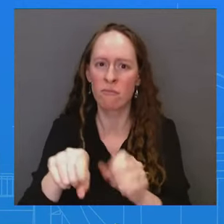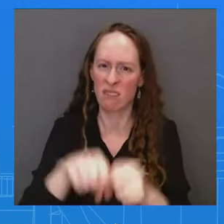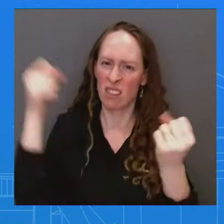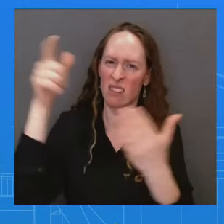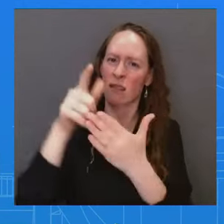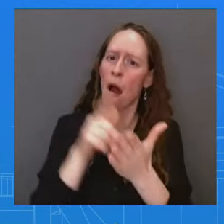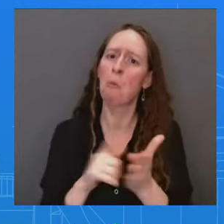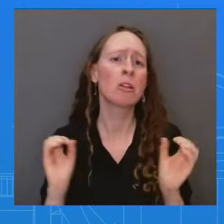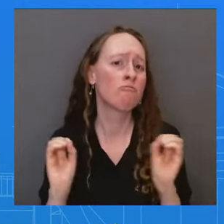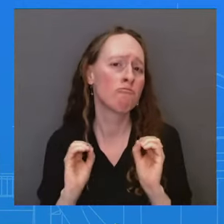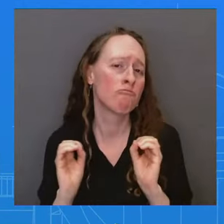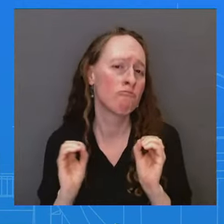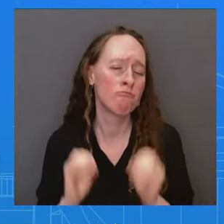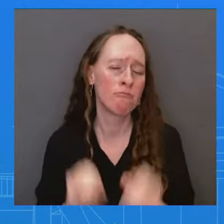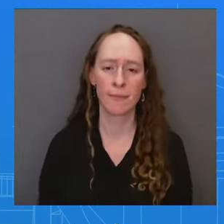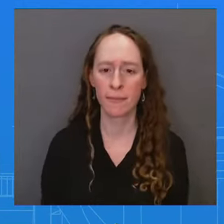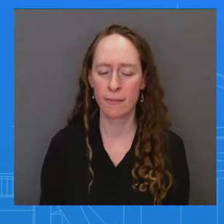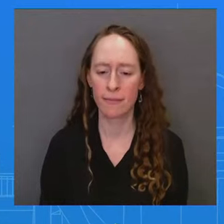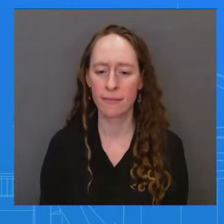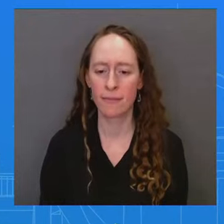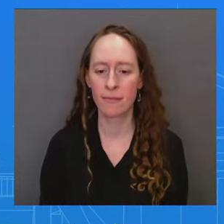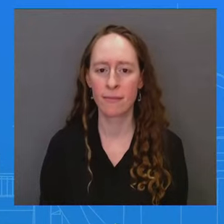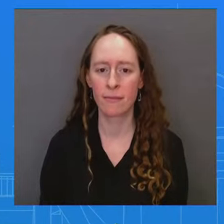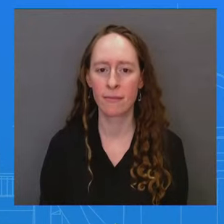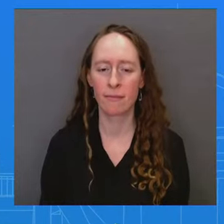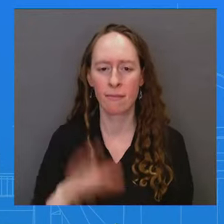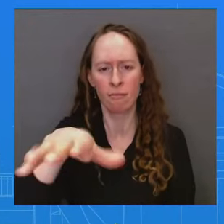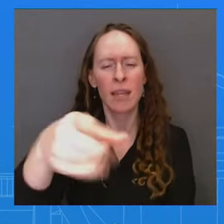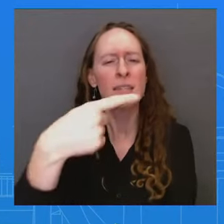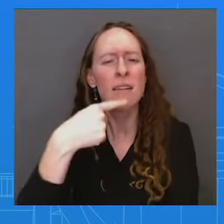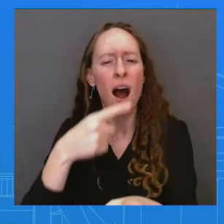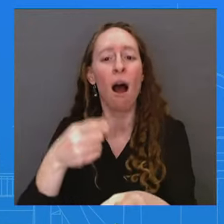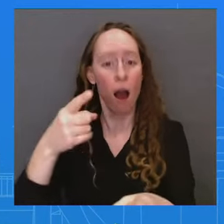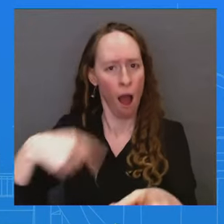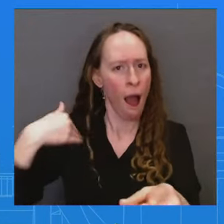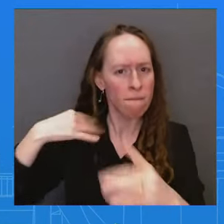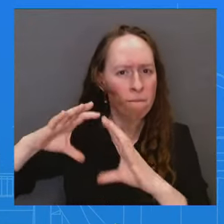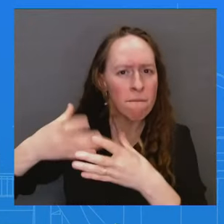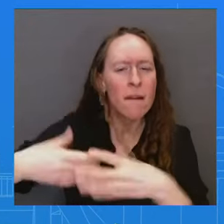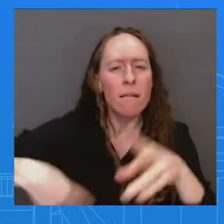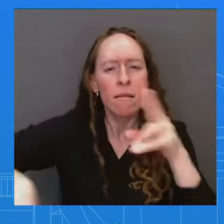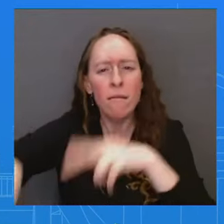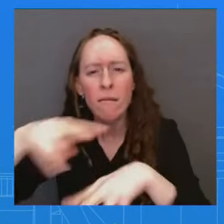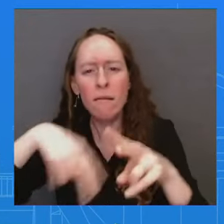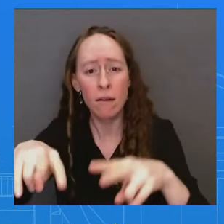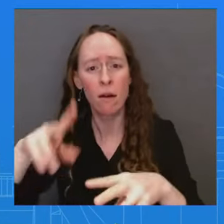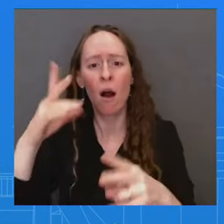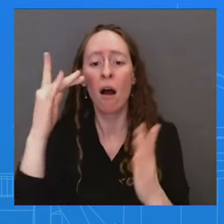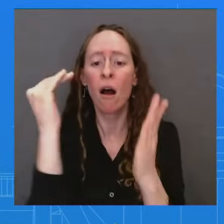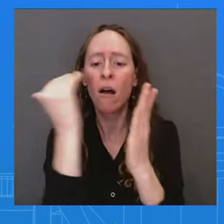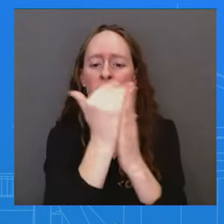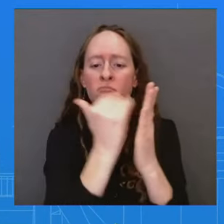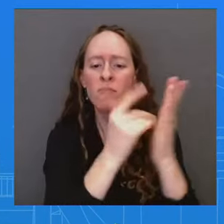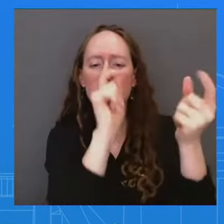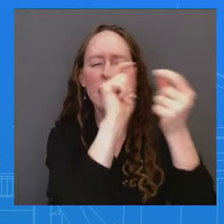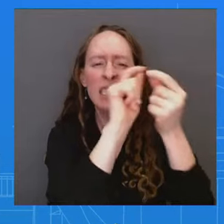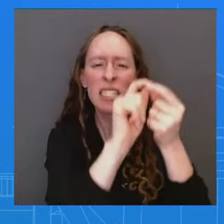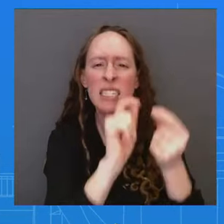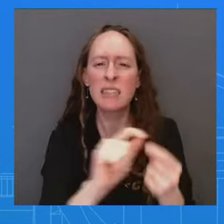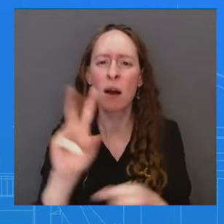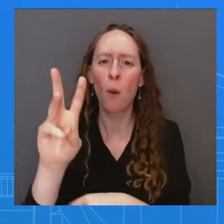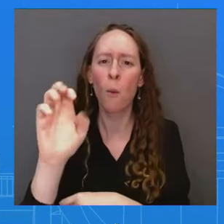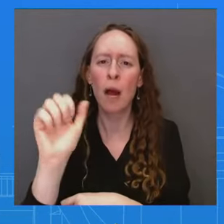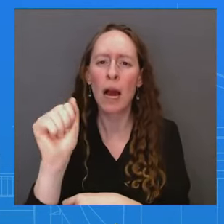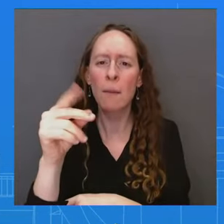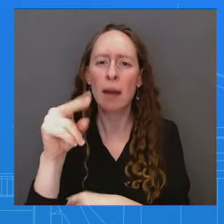is congressional oversight, has the administration given Congress a complete list of weapons that you are sending to Israel? When — is that